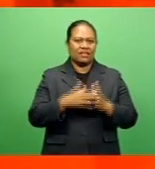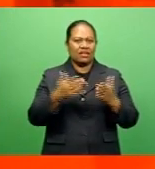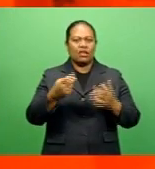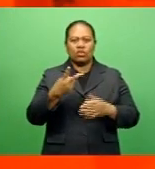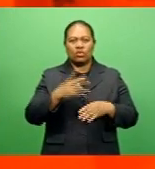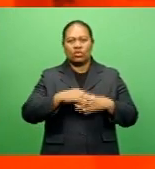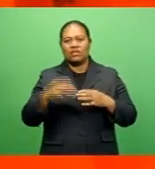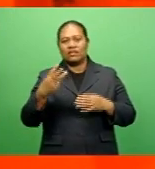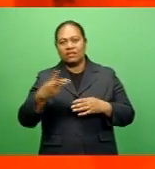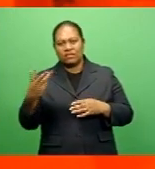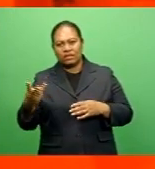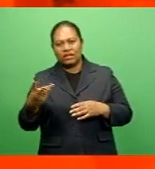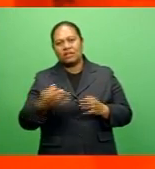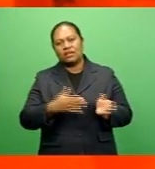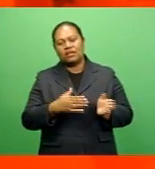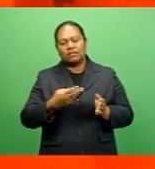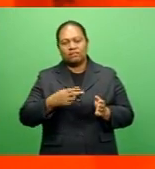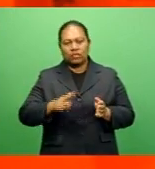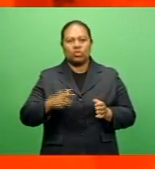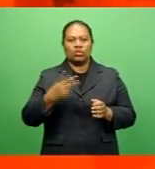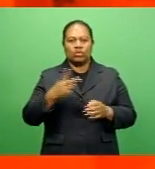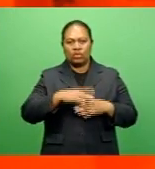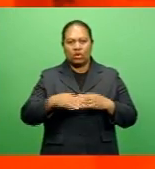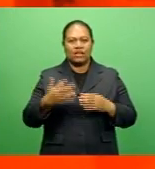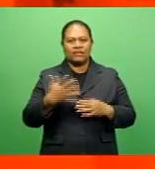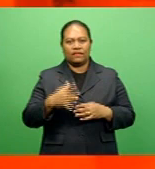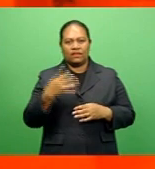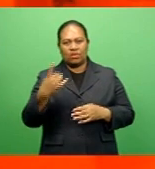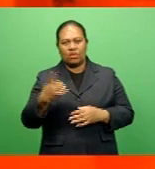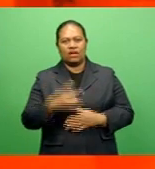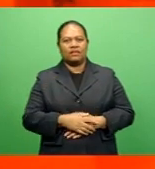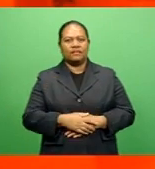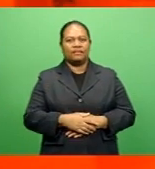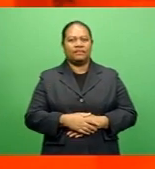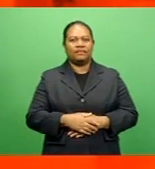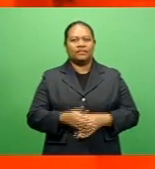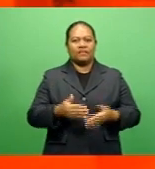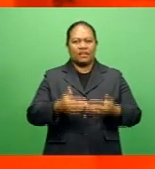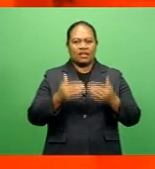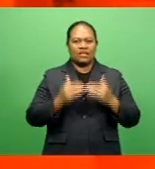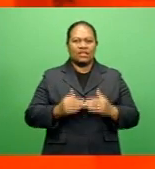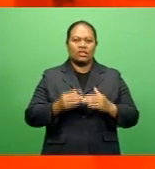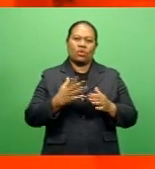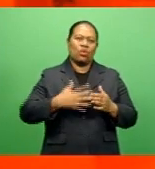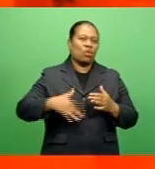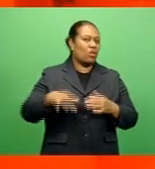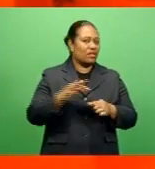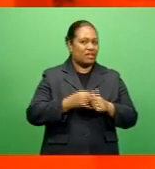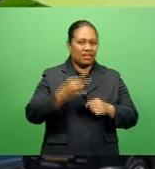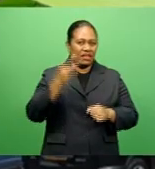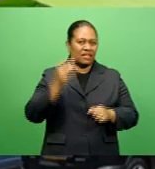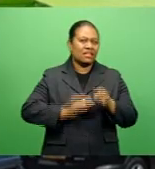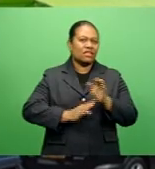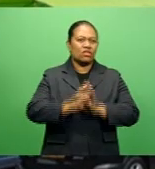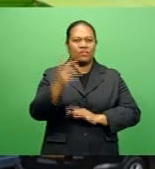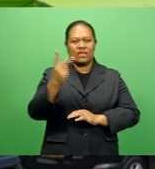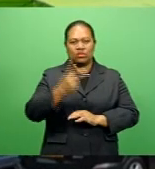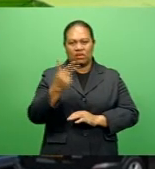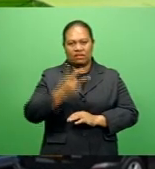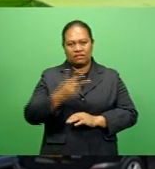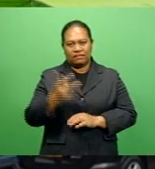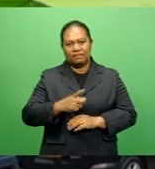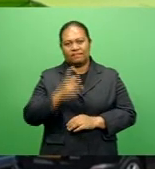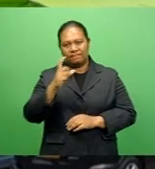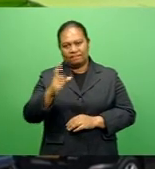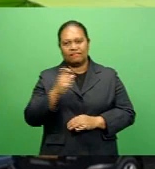to $2.51, an increase of $0.18 per kg, while the price of autogas increases by $0.12 per liter,